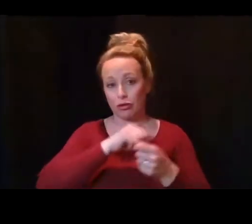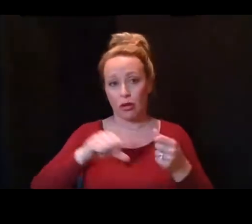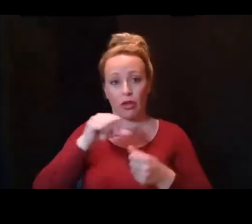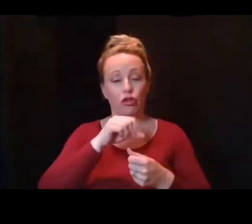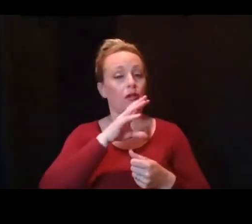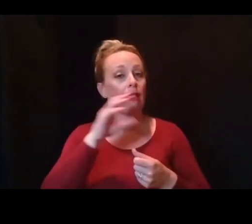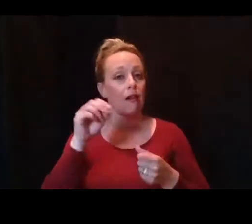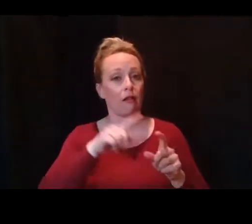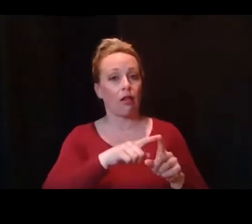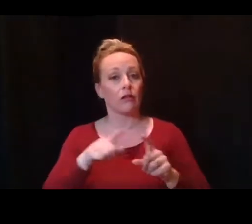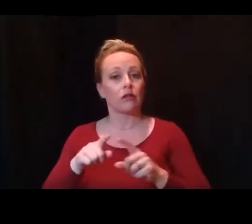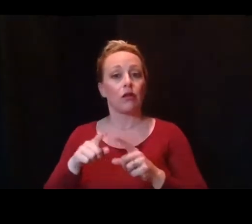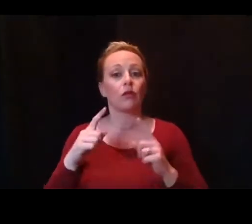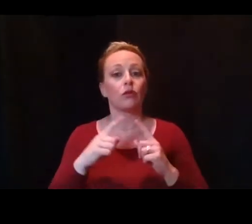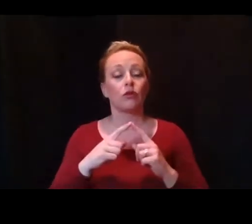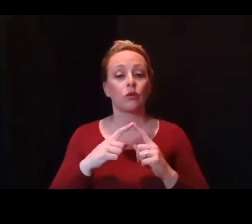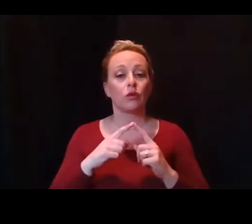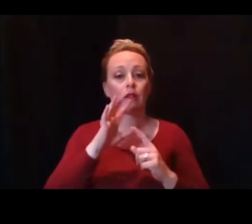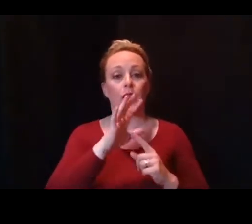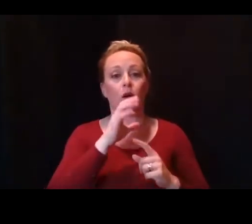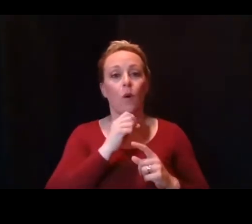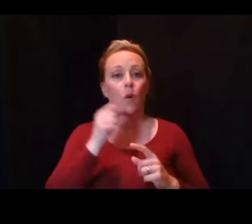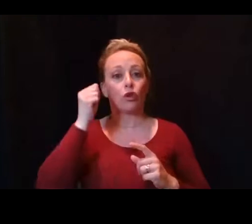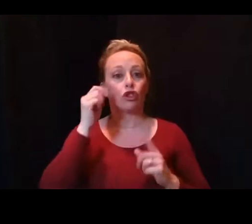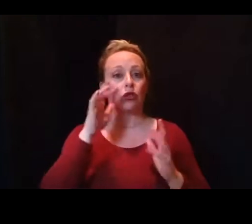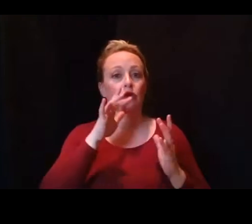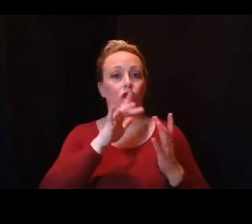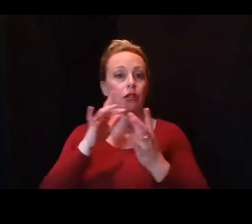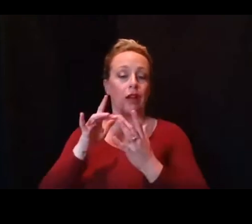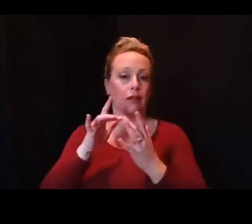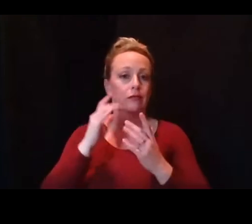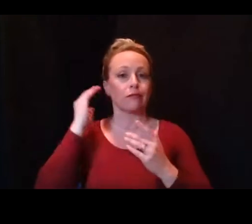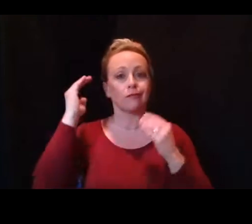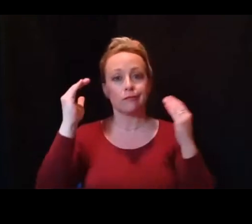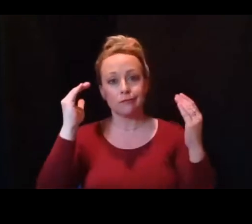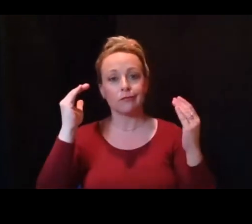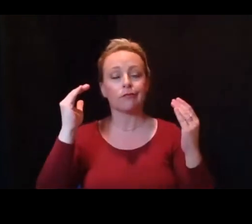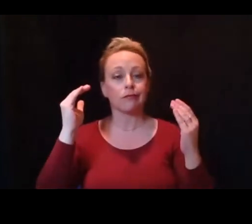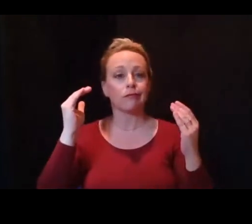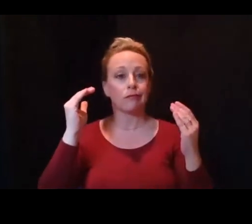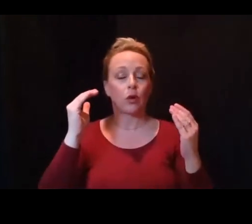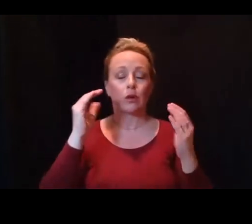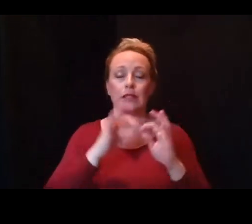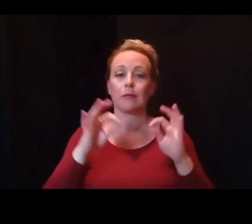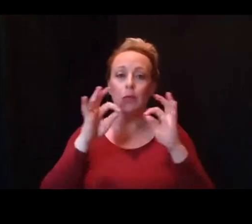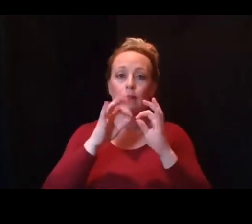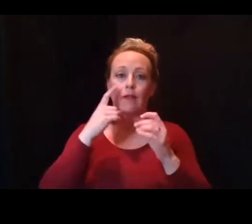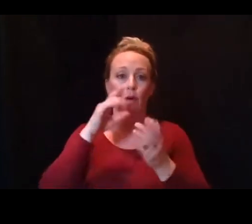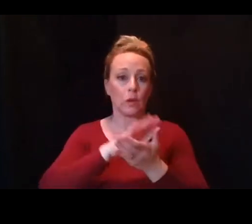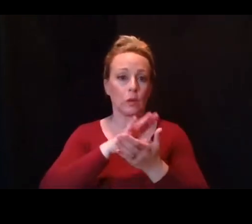their older contacts. So it remains critical in the schools to maintain